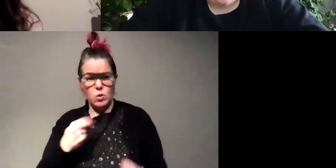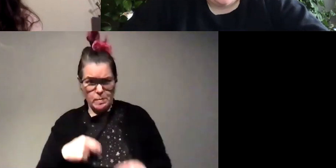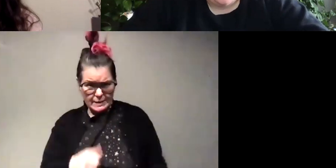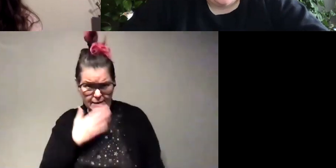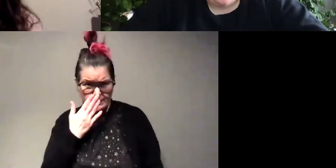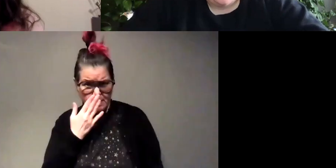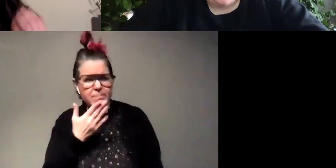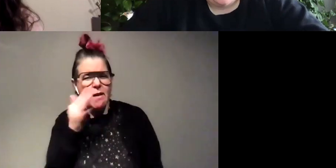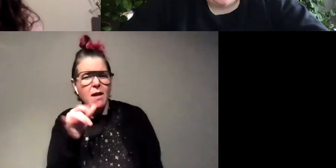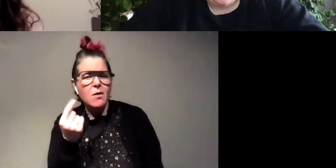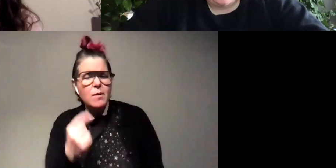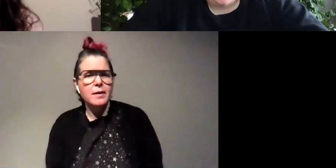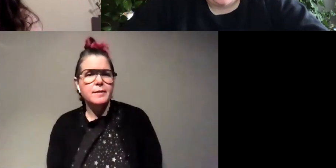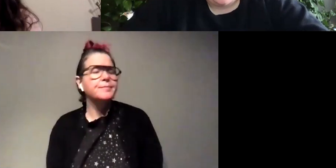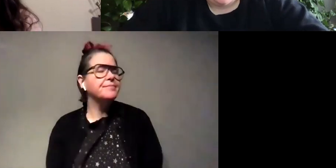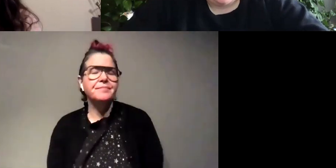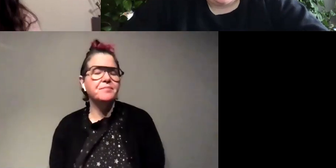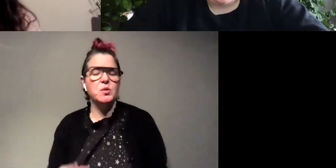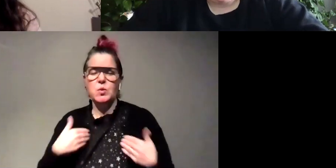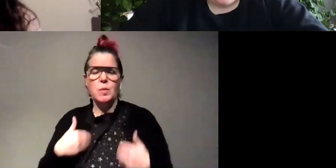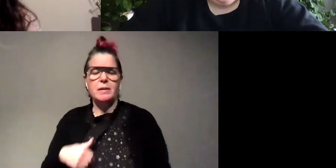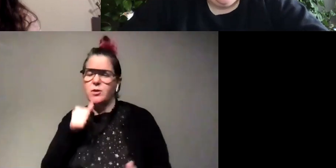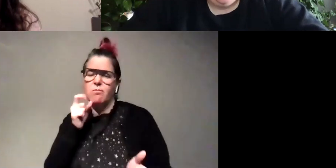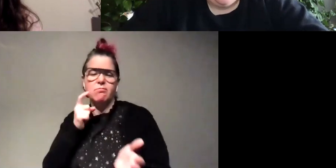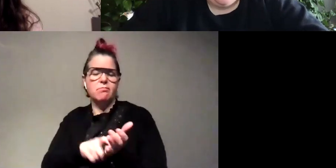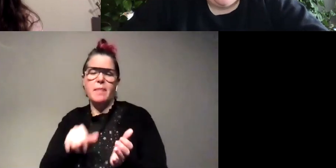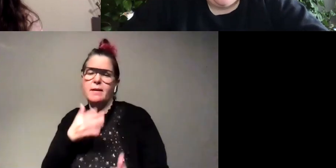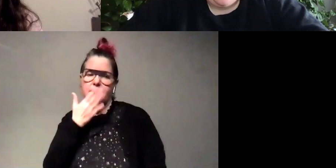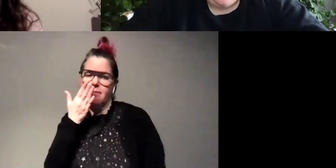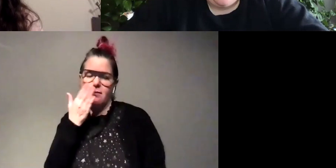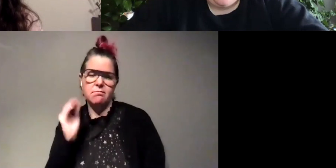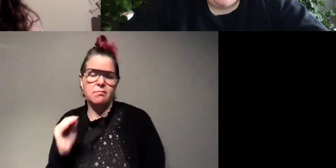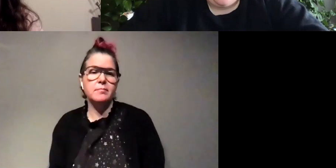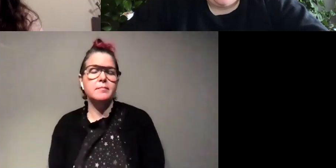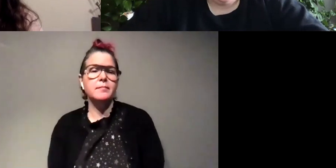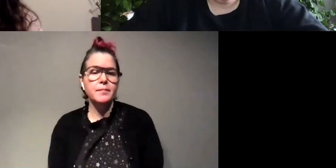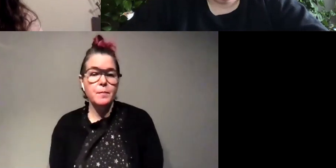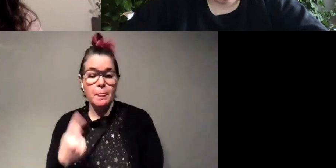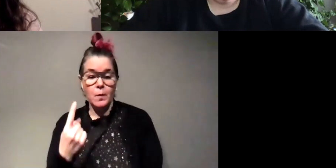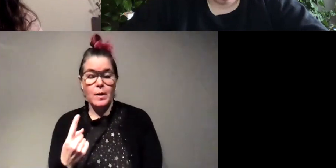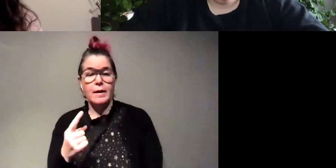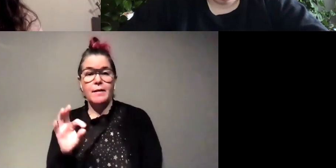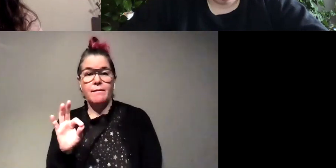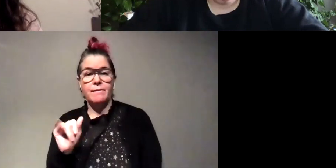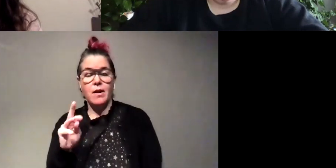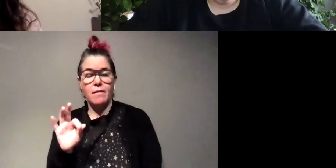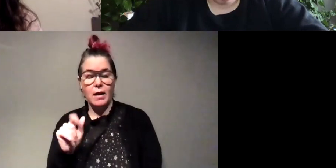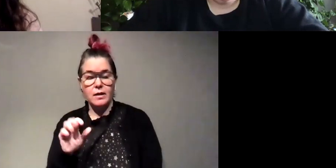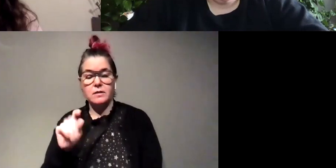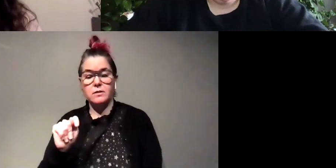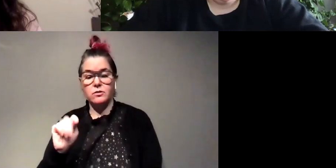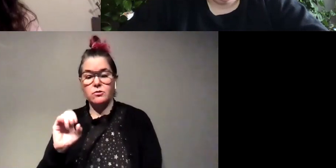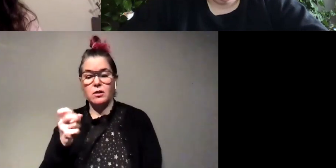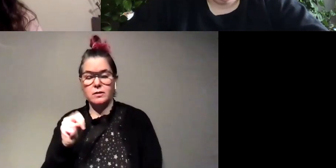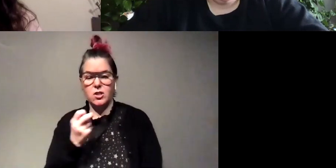something that i don't think we really detect as humans but one thing is the firefly toxins you can usually